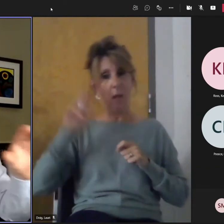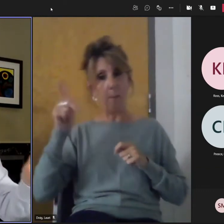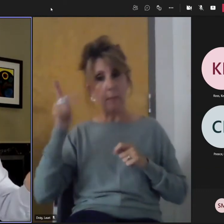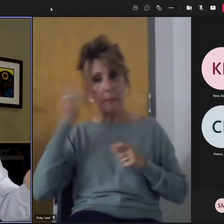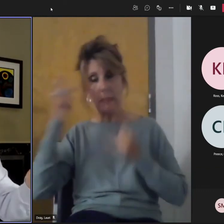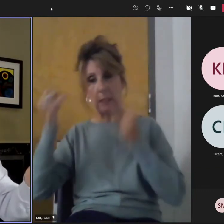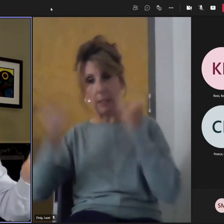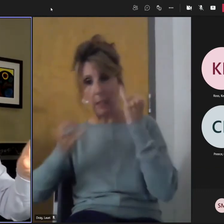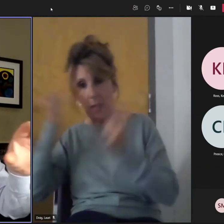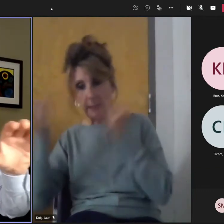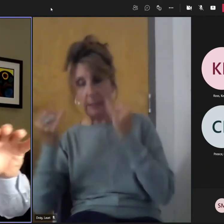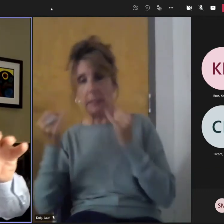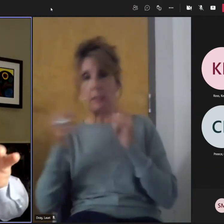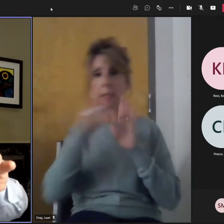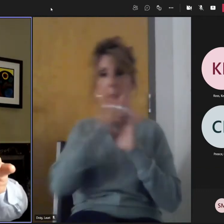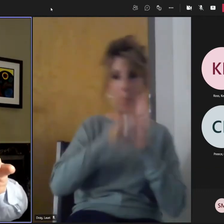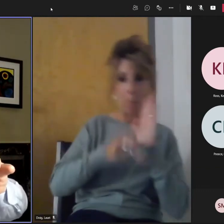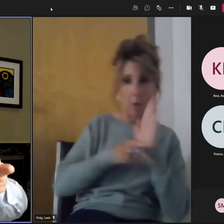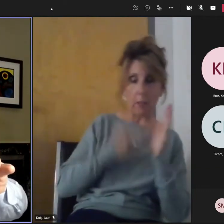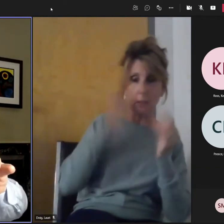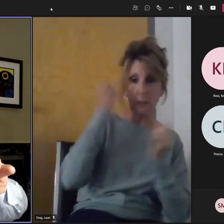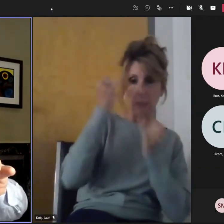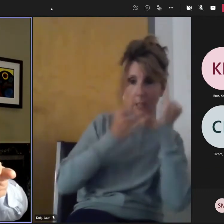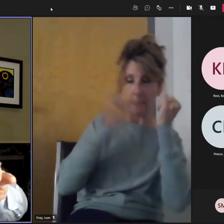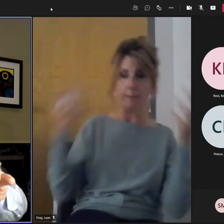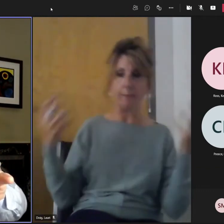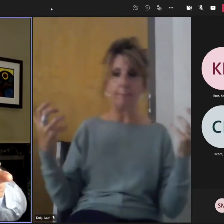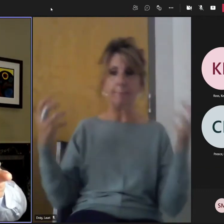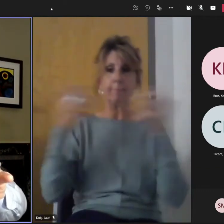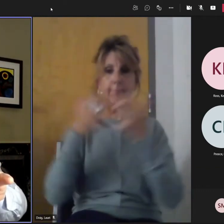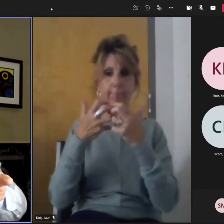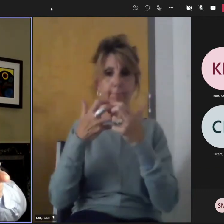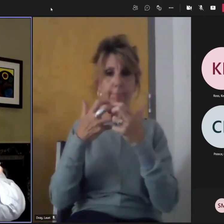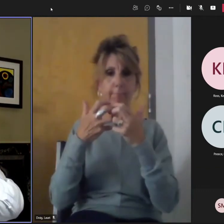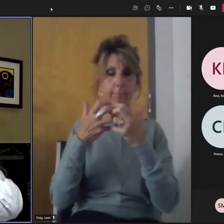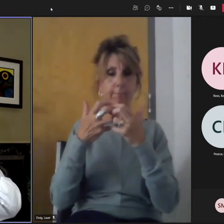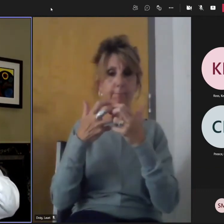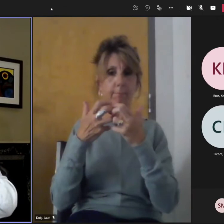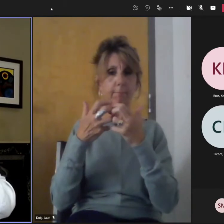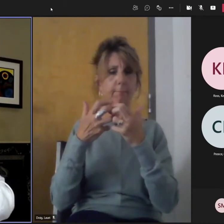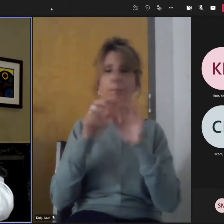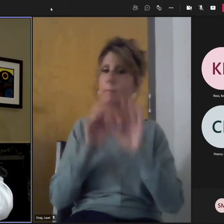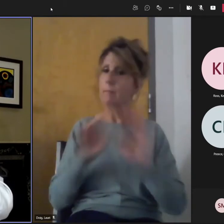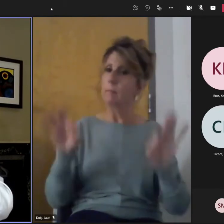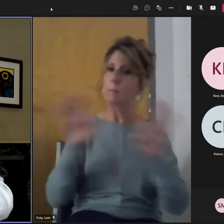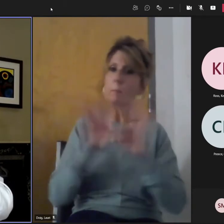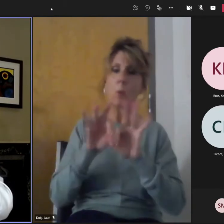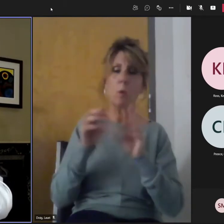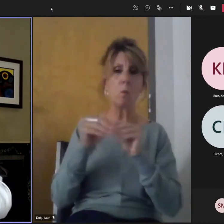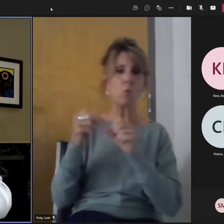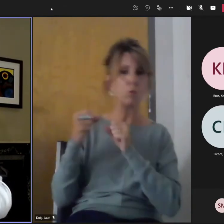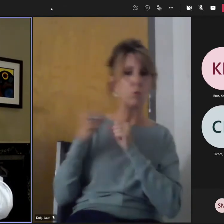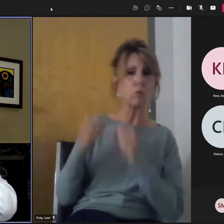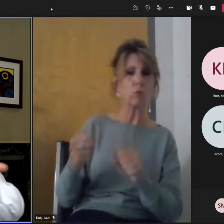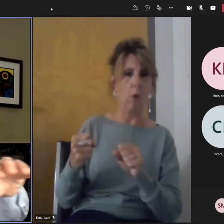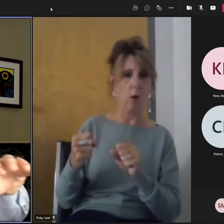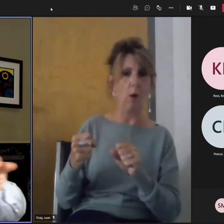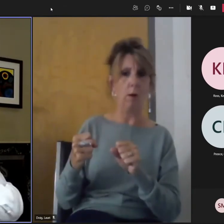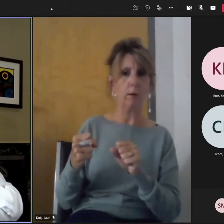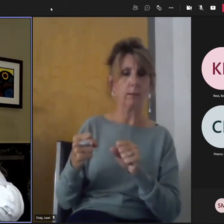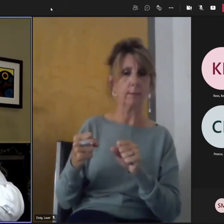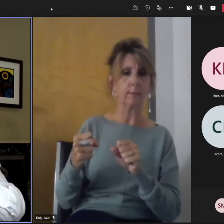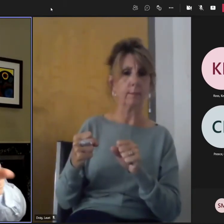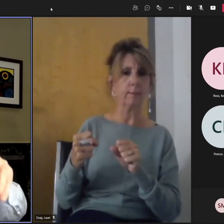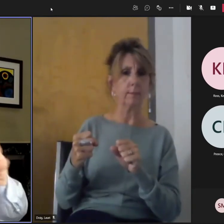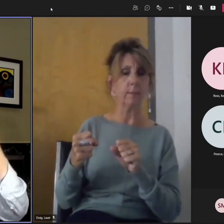The more the professional ideas are well articulated and strong, the more power you can get in the political sense, but